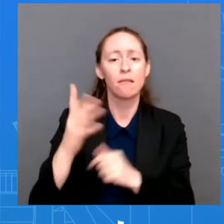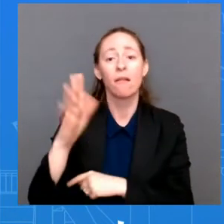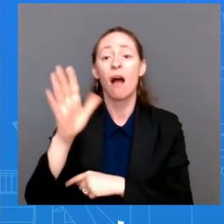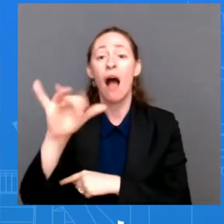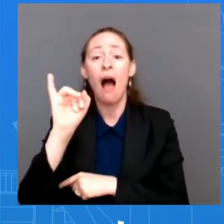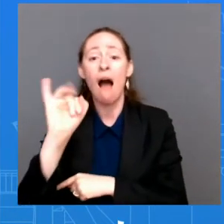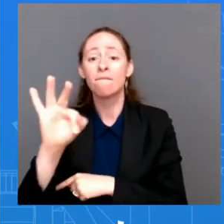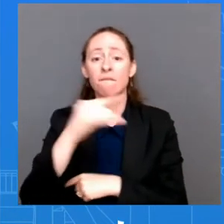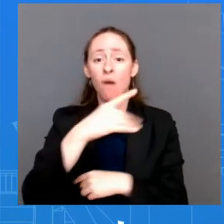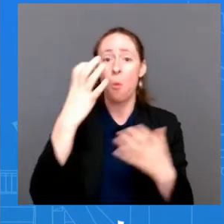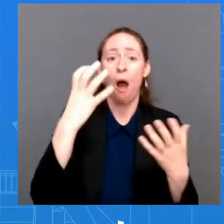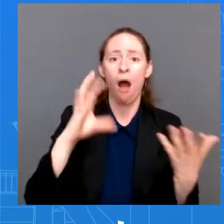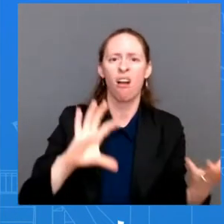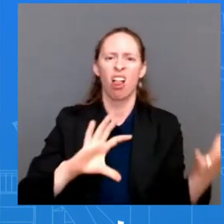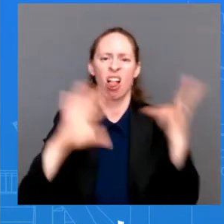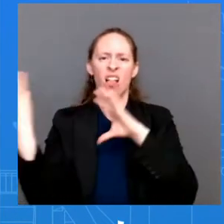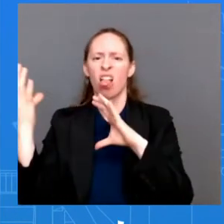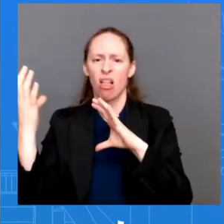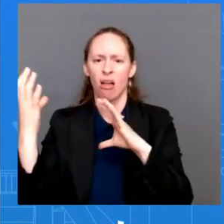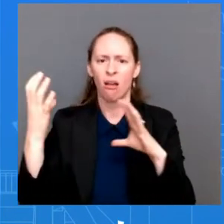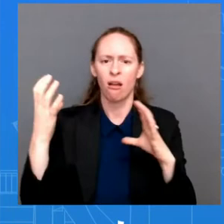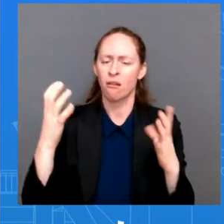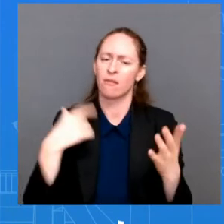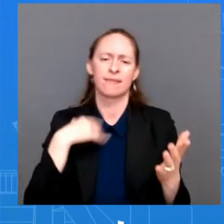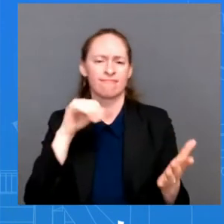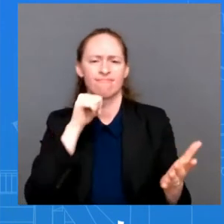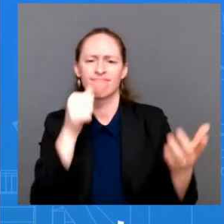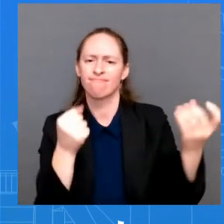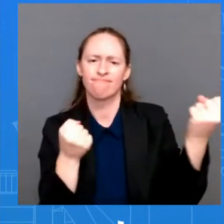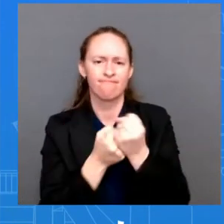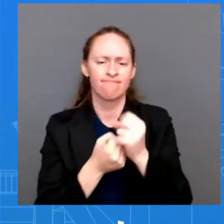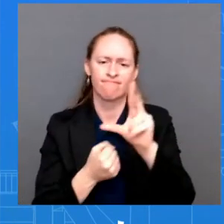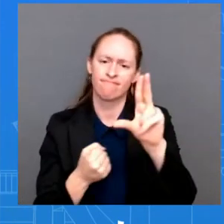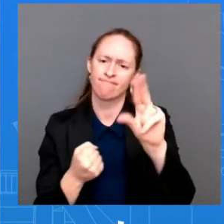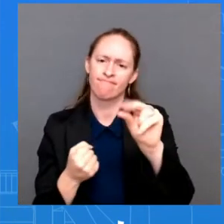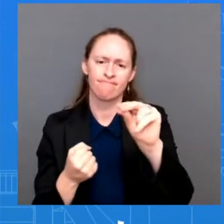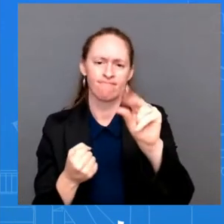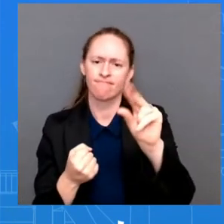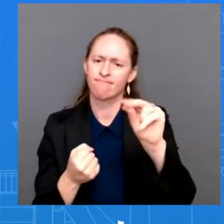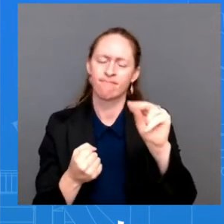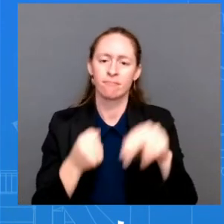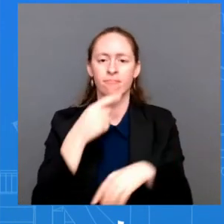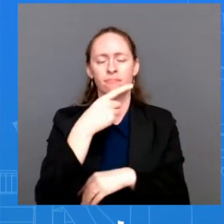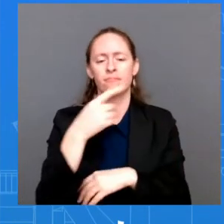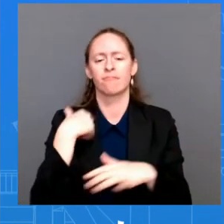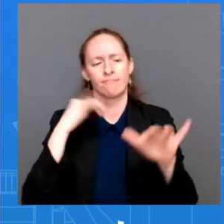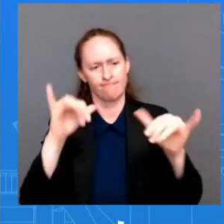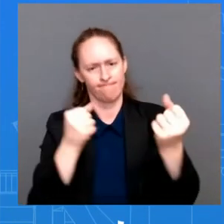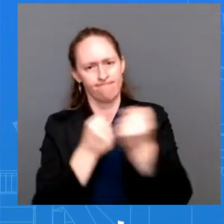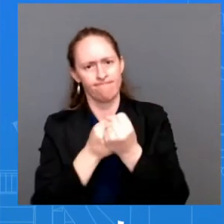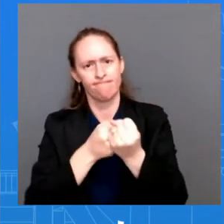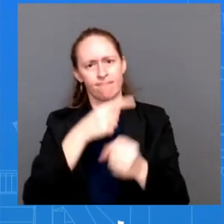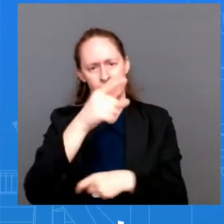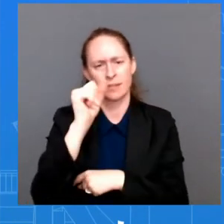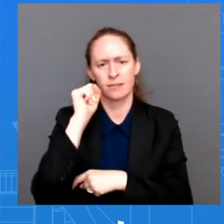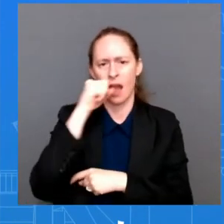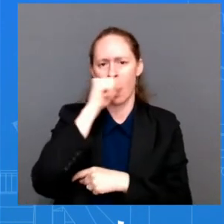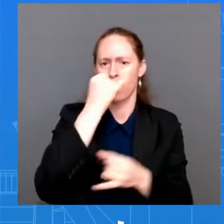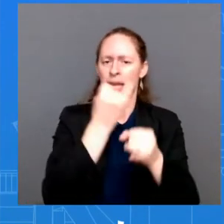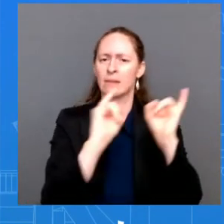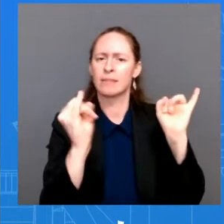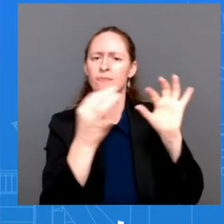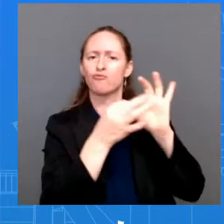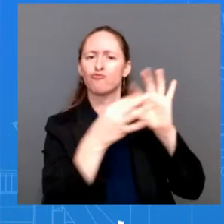We have said that we do not support Taiwan independence. And we have said that we expect cross-strait differences to be resolved